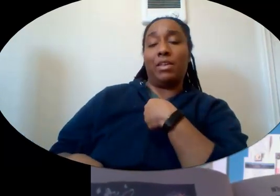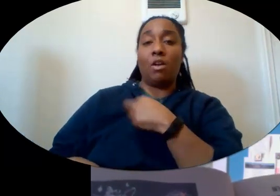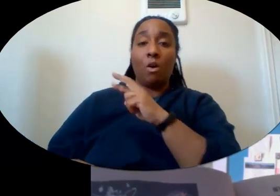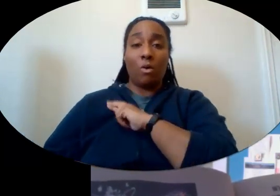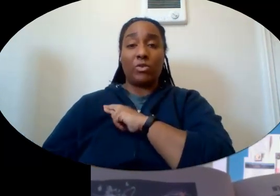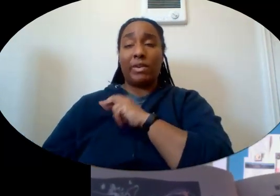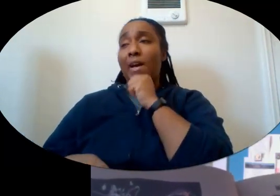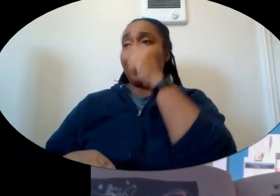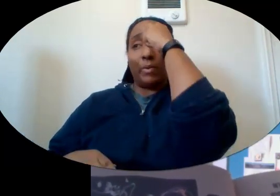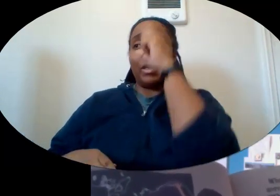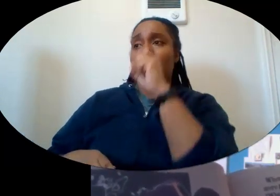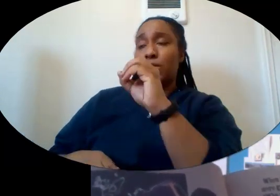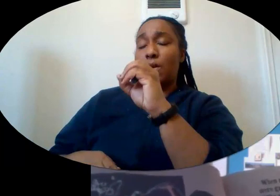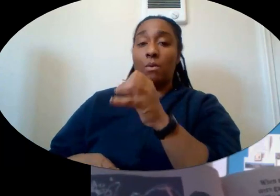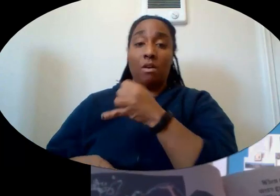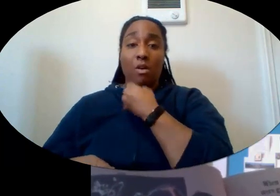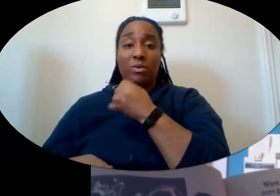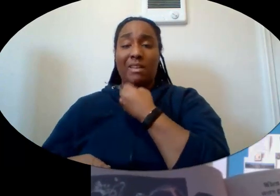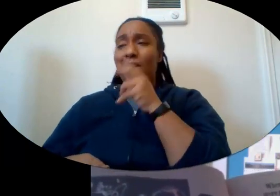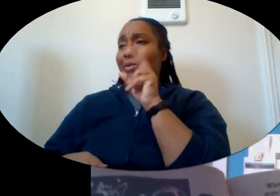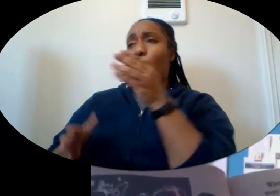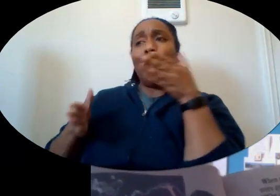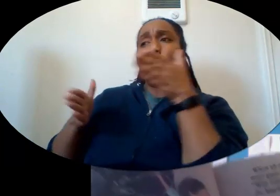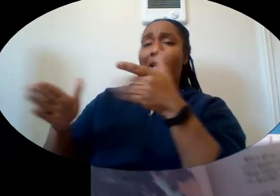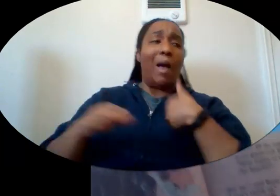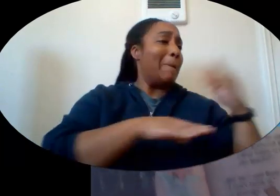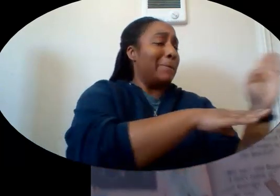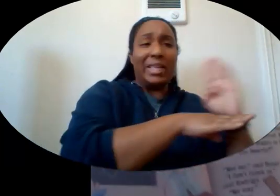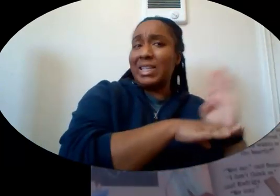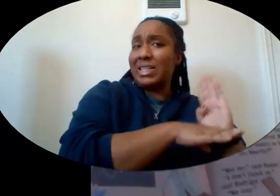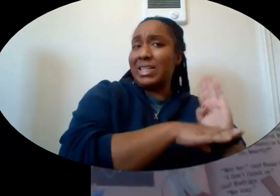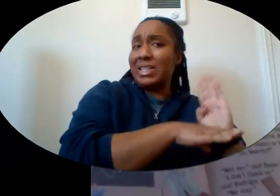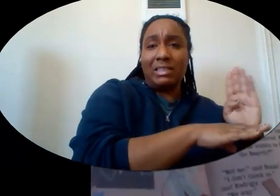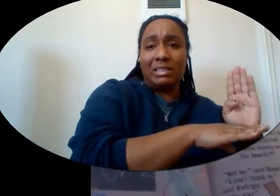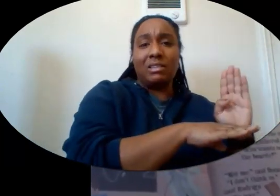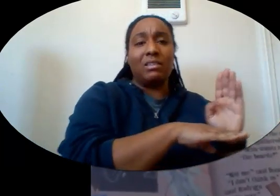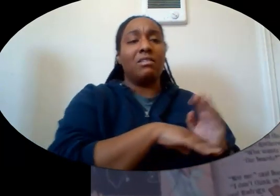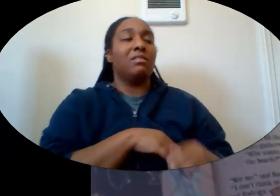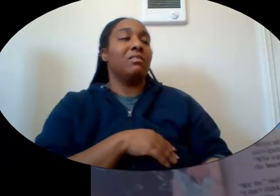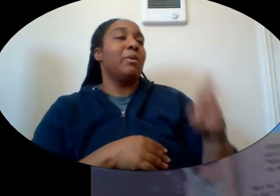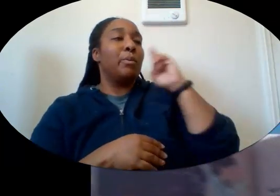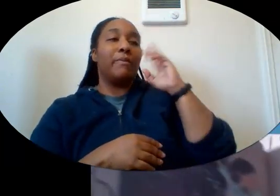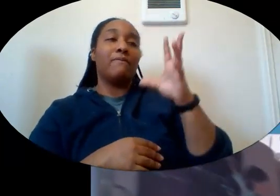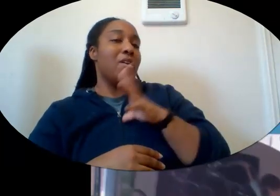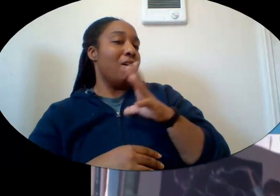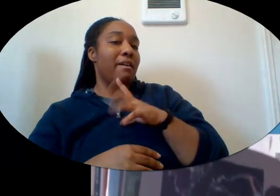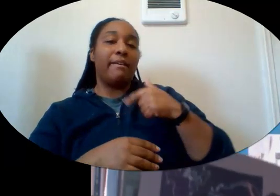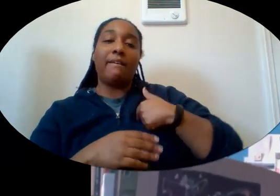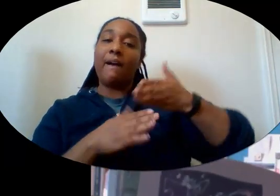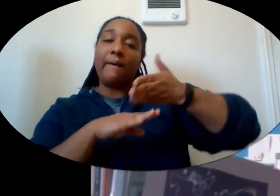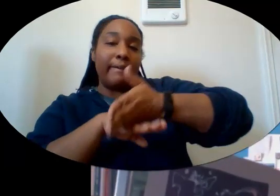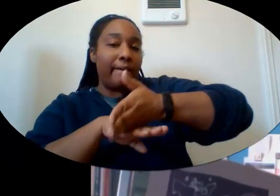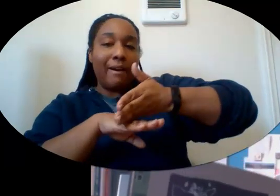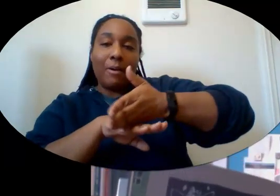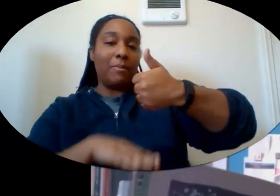said Rodrigo. No way, said Jose. I'm too busy. Fine, said Ruby. I'll cut them